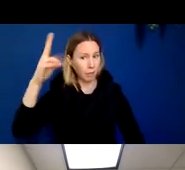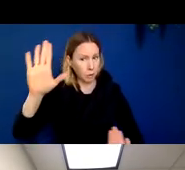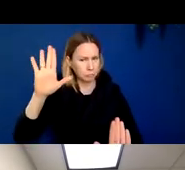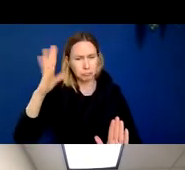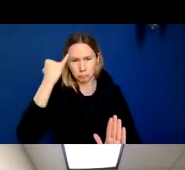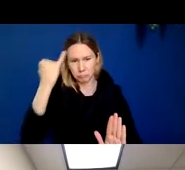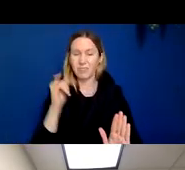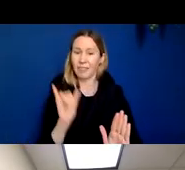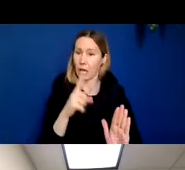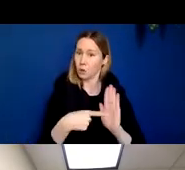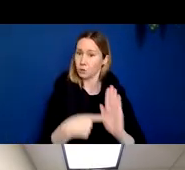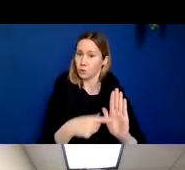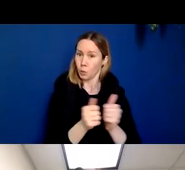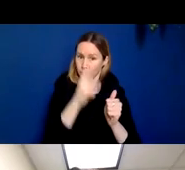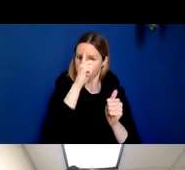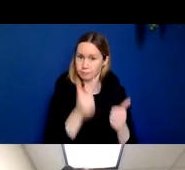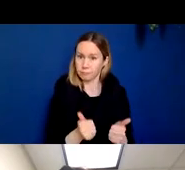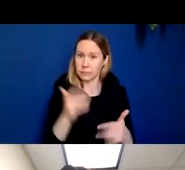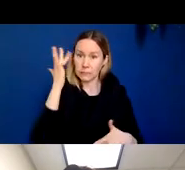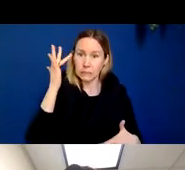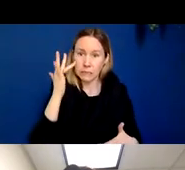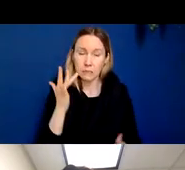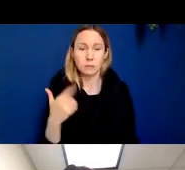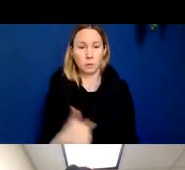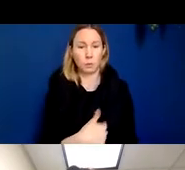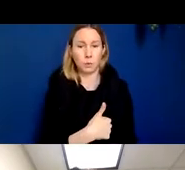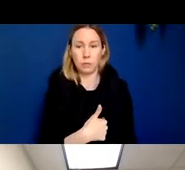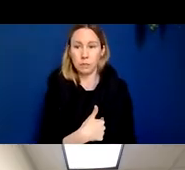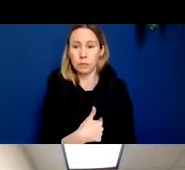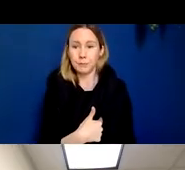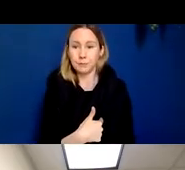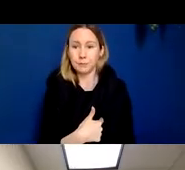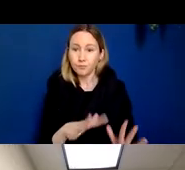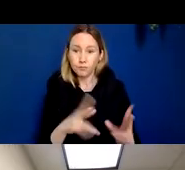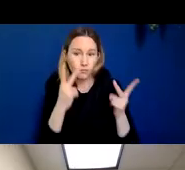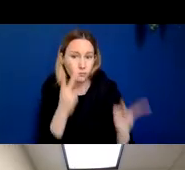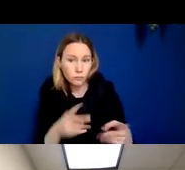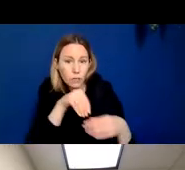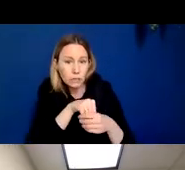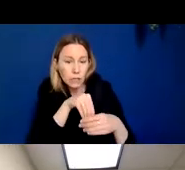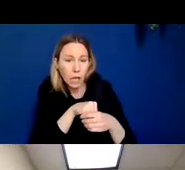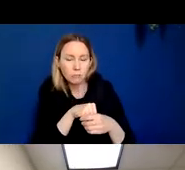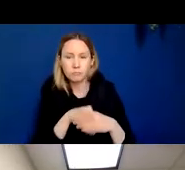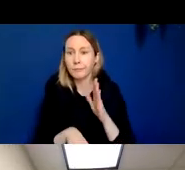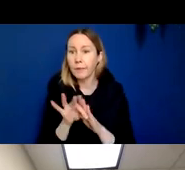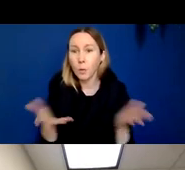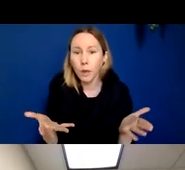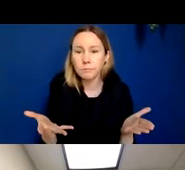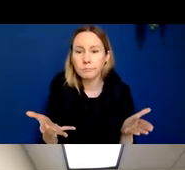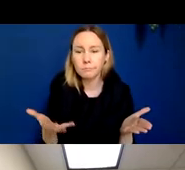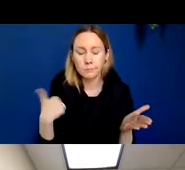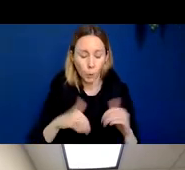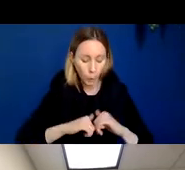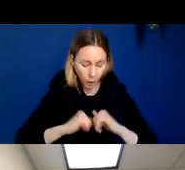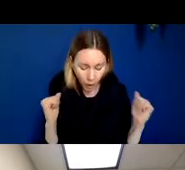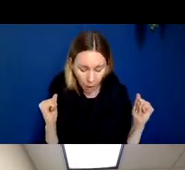neurodegenerative disease, that we were able to look at it from inside. And what would we find? Let's say hypothetically, we find